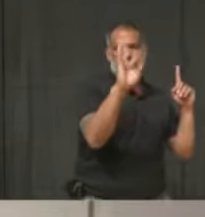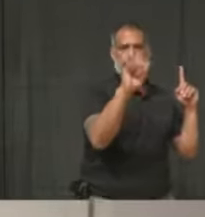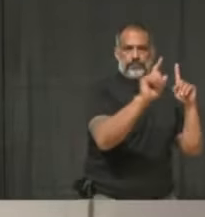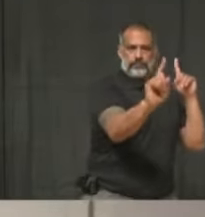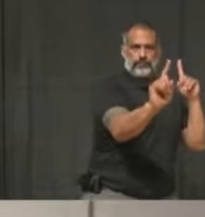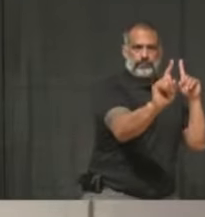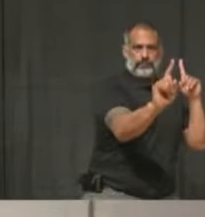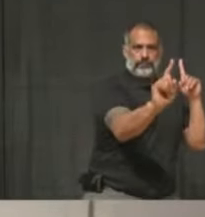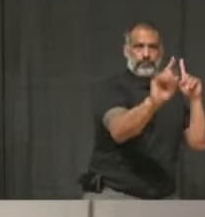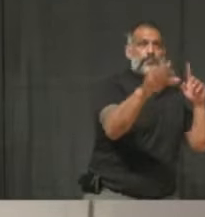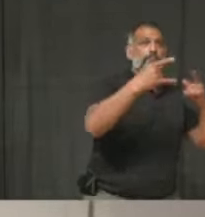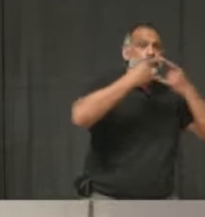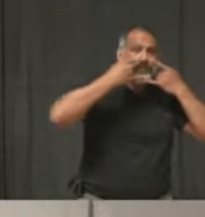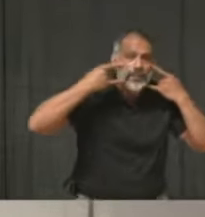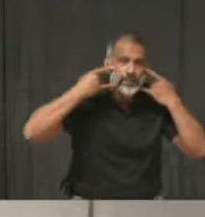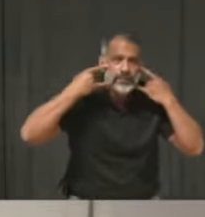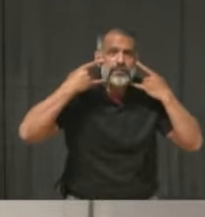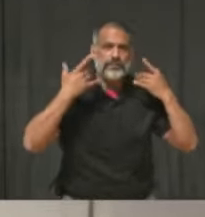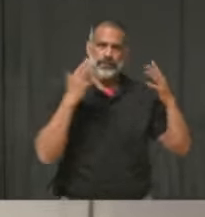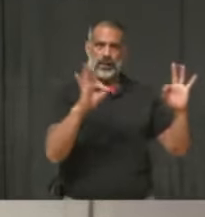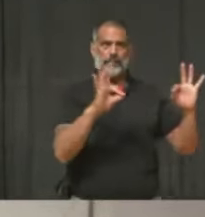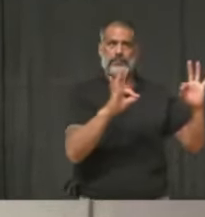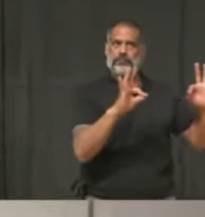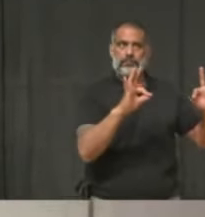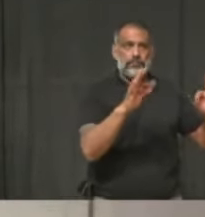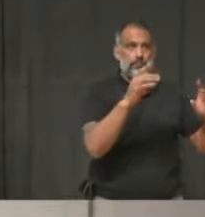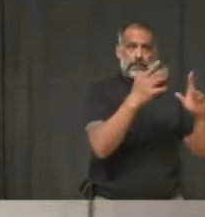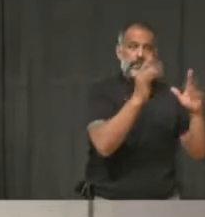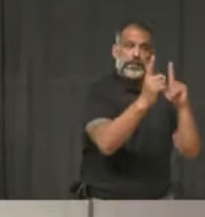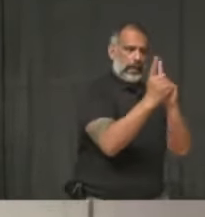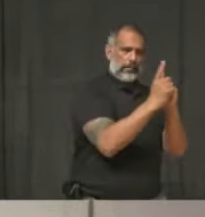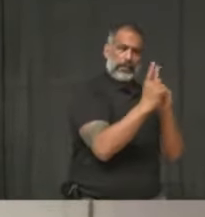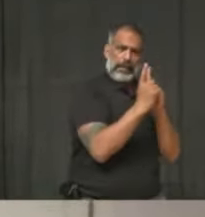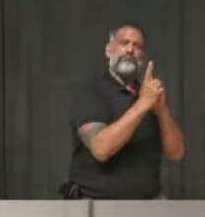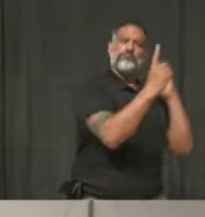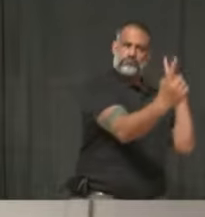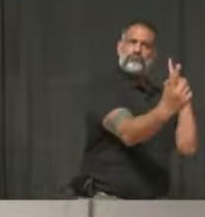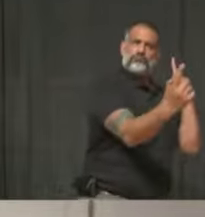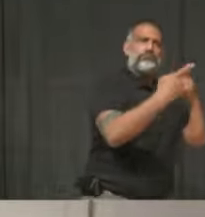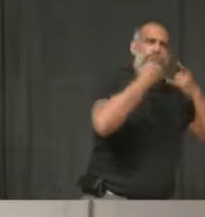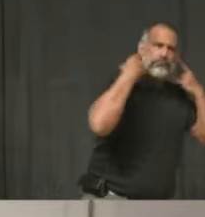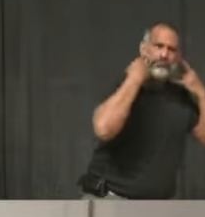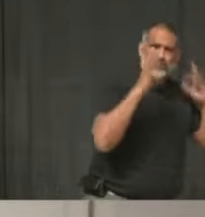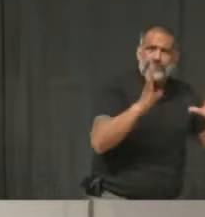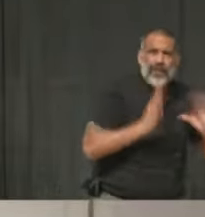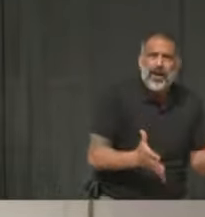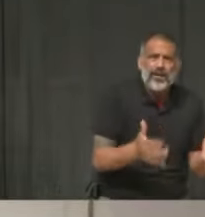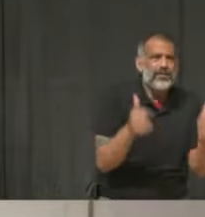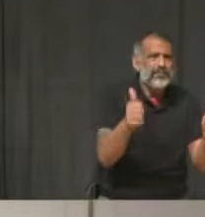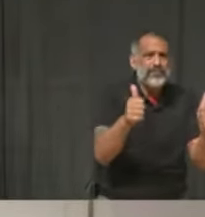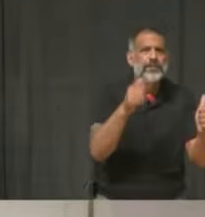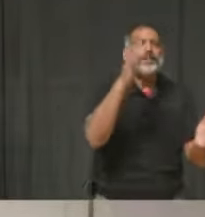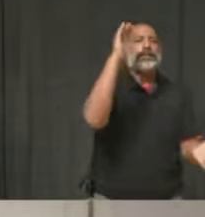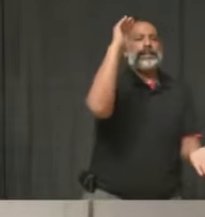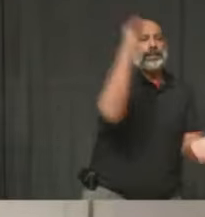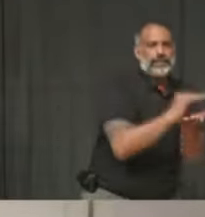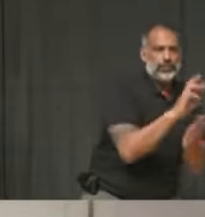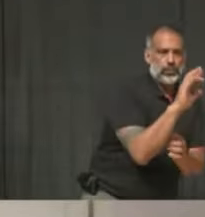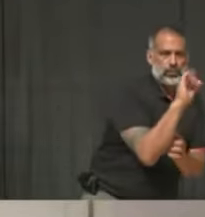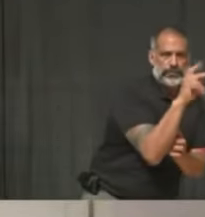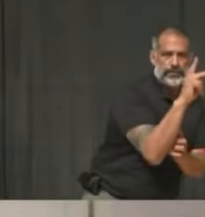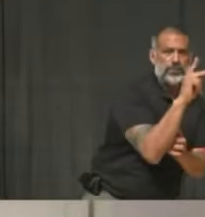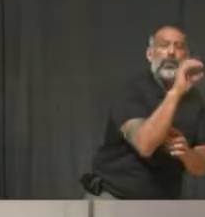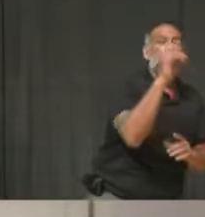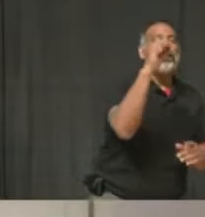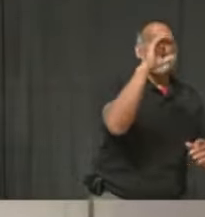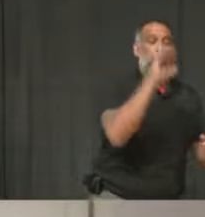can't stick to two meters distance, basically, then we should be safe. If the risk is perhaps not null, but it's greatly,